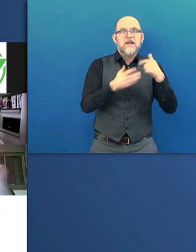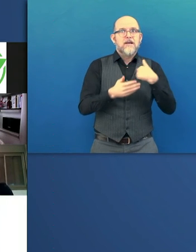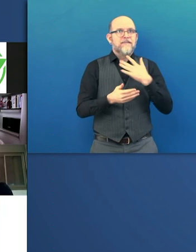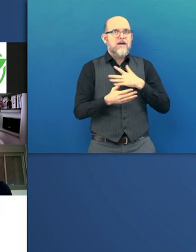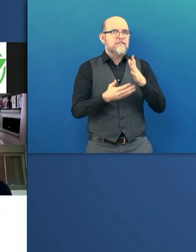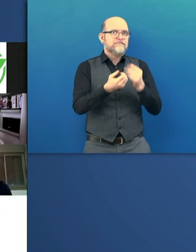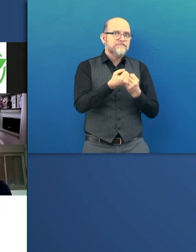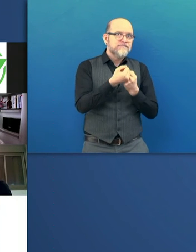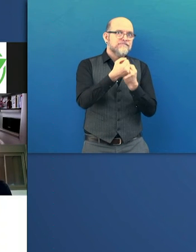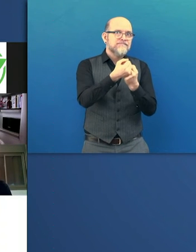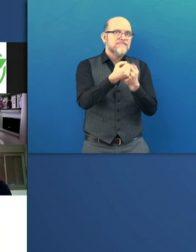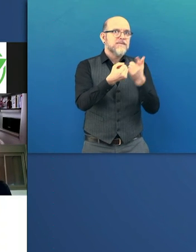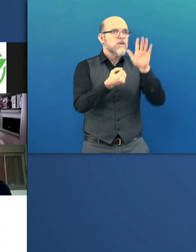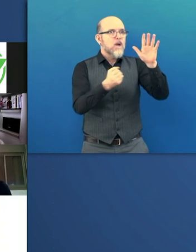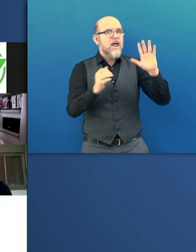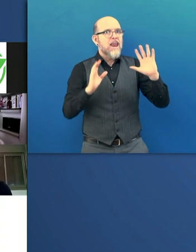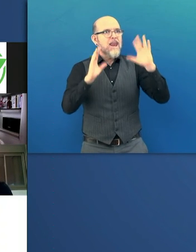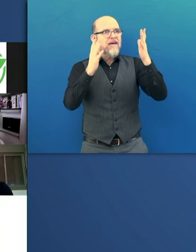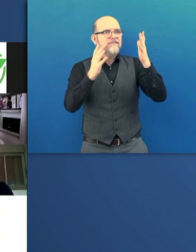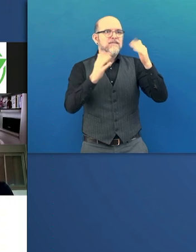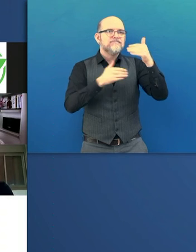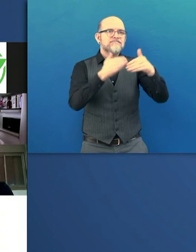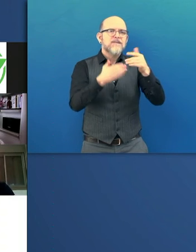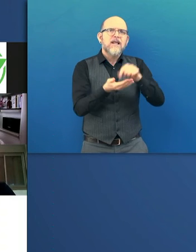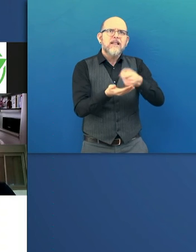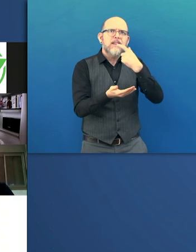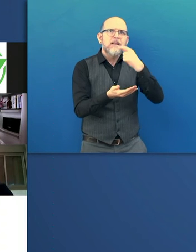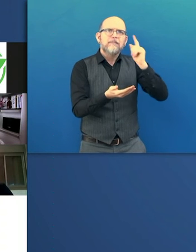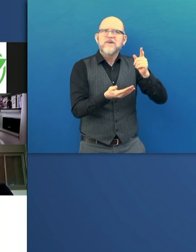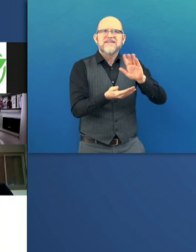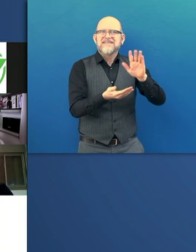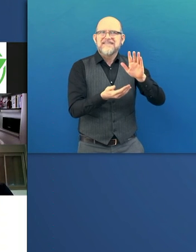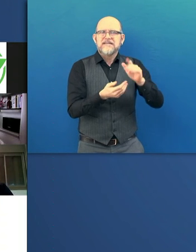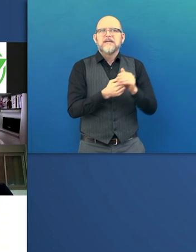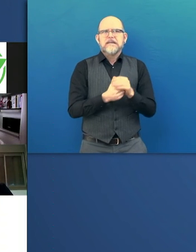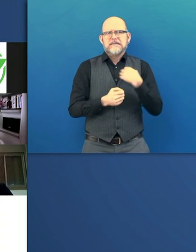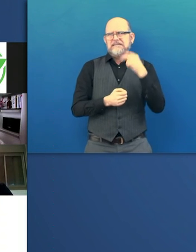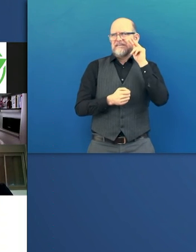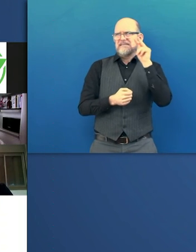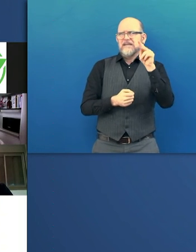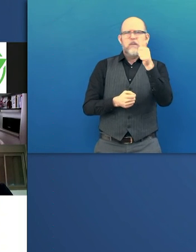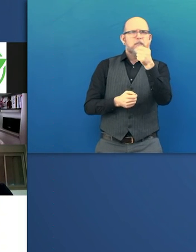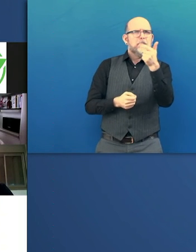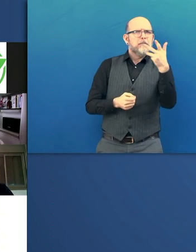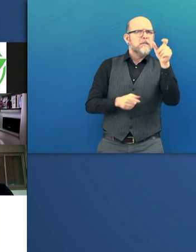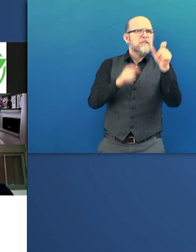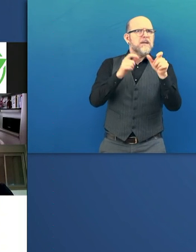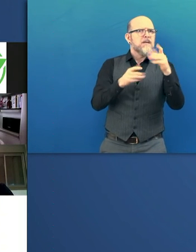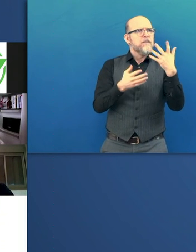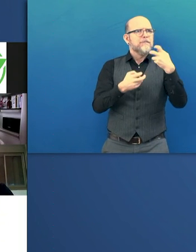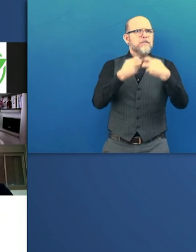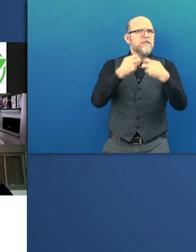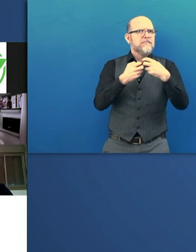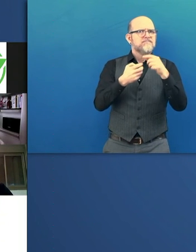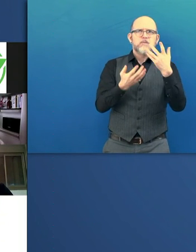The problem is that although IQ is a normal or above normal, some people have some problems with